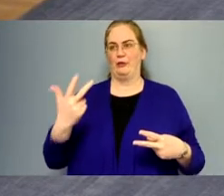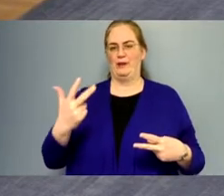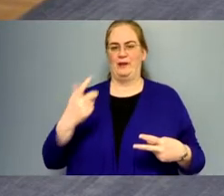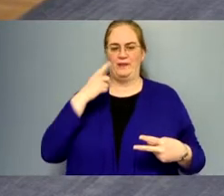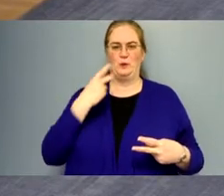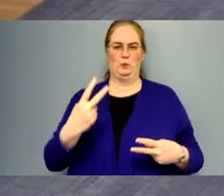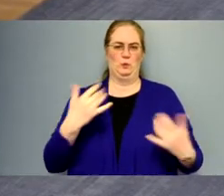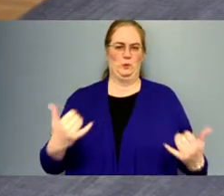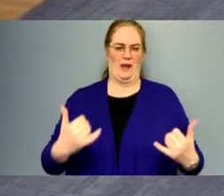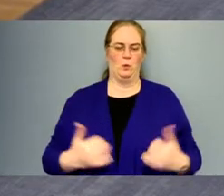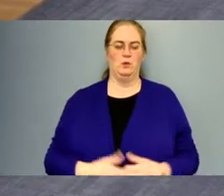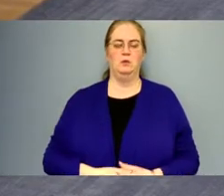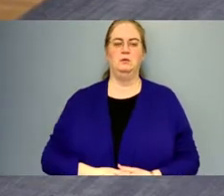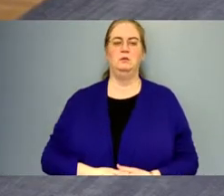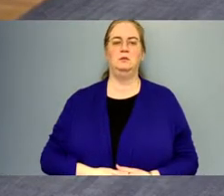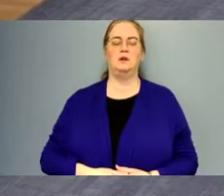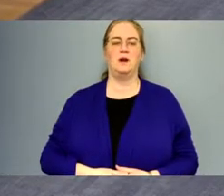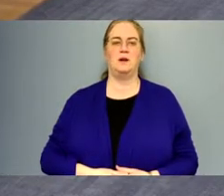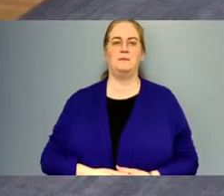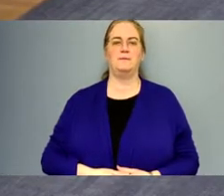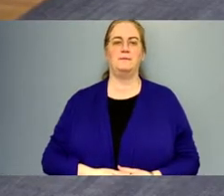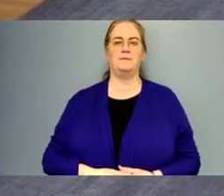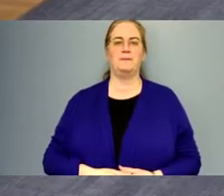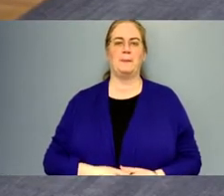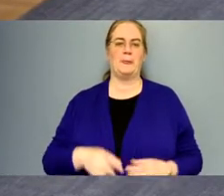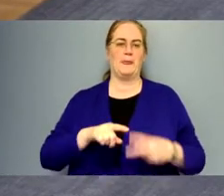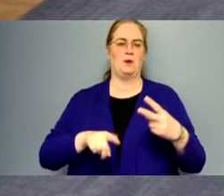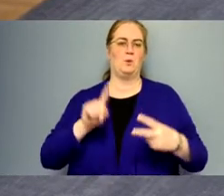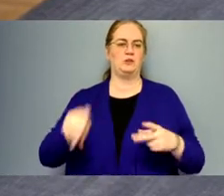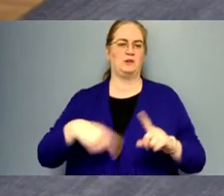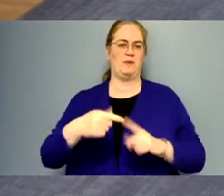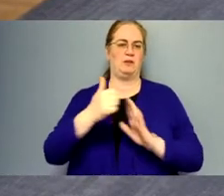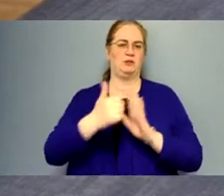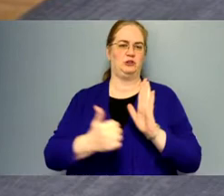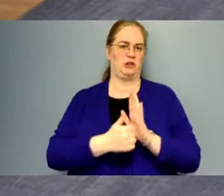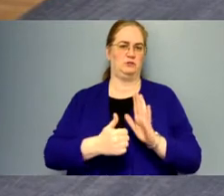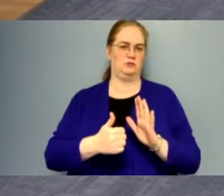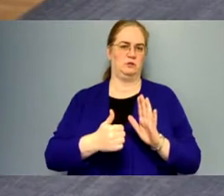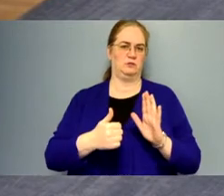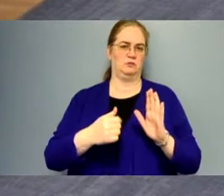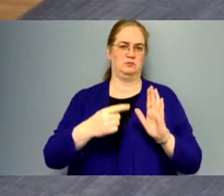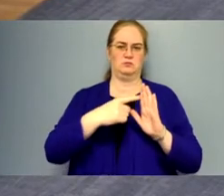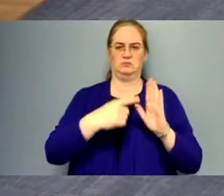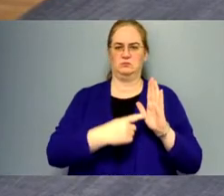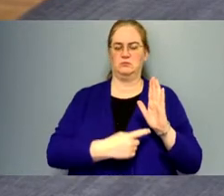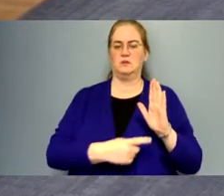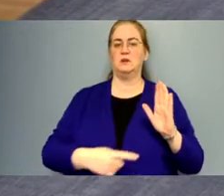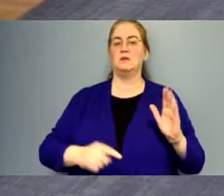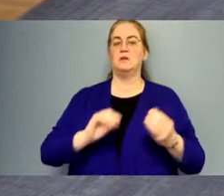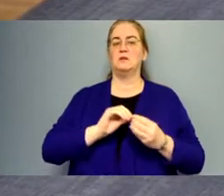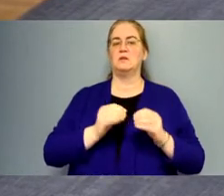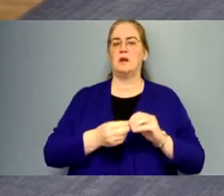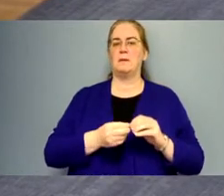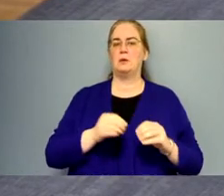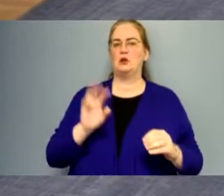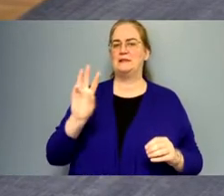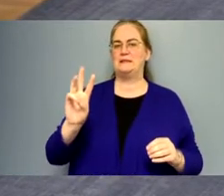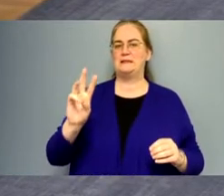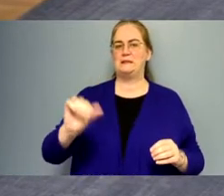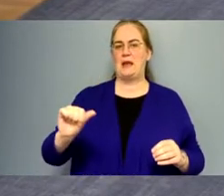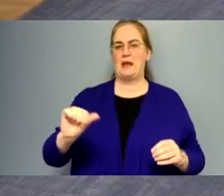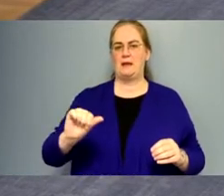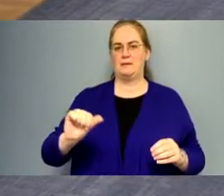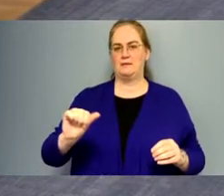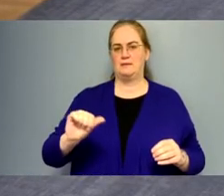think two now, um, questions about agenda items. Uh, item number 6A,